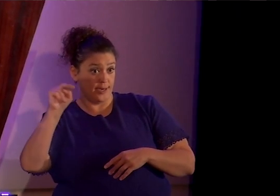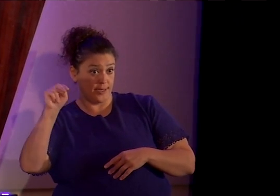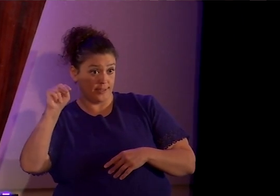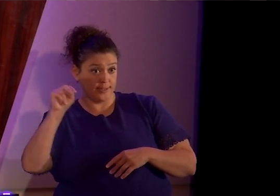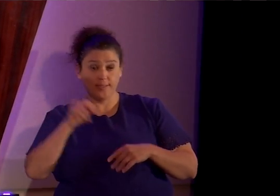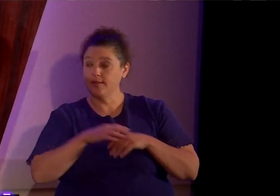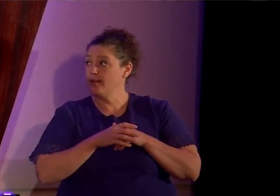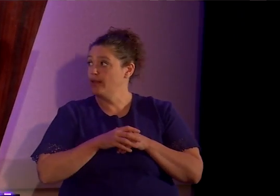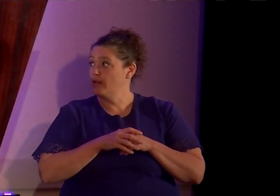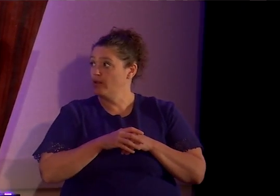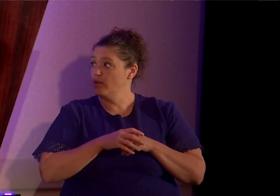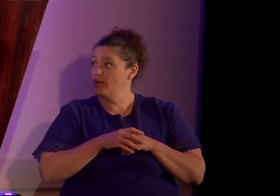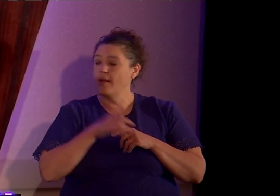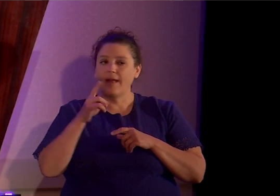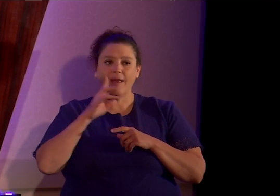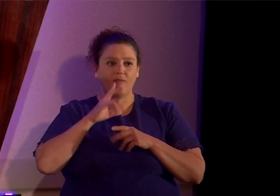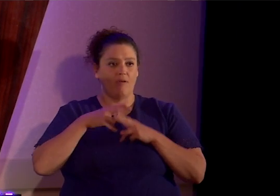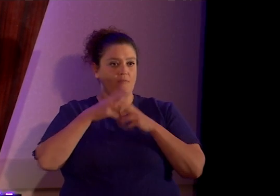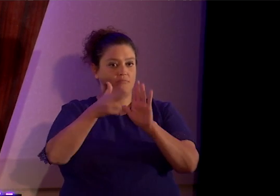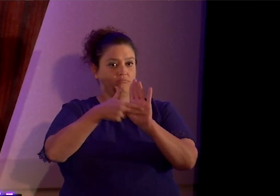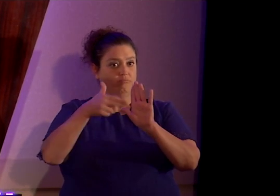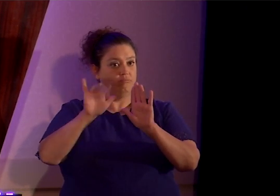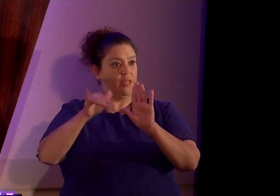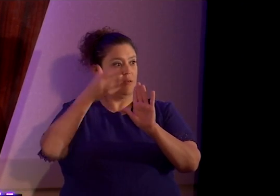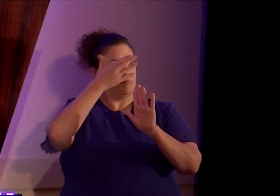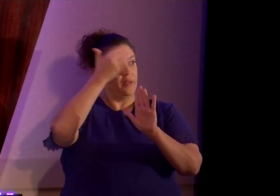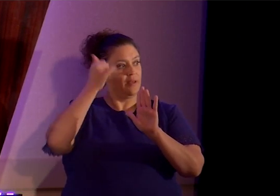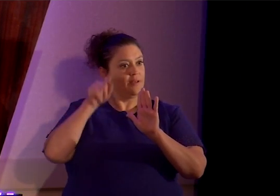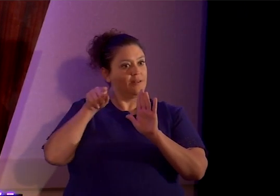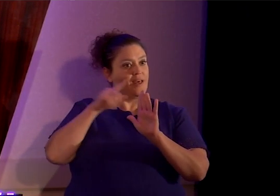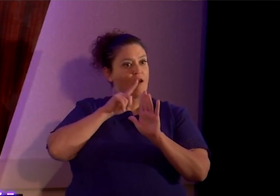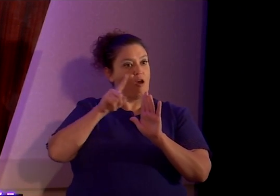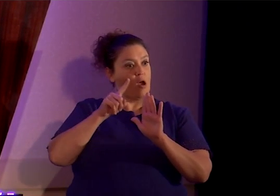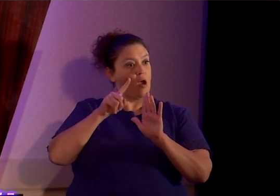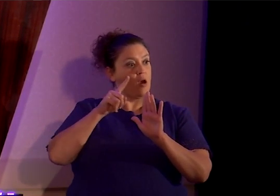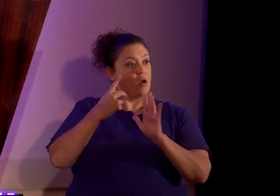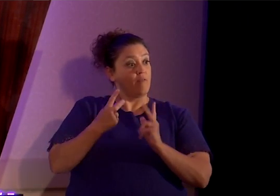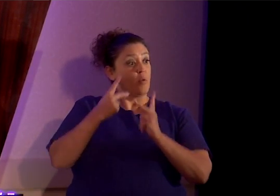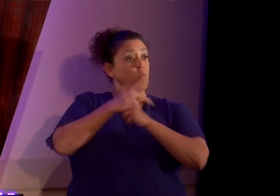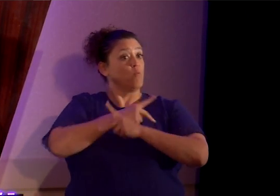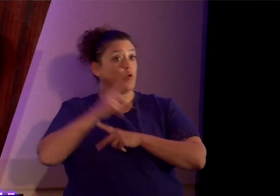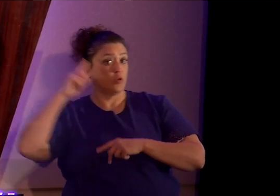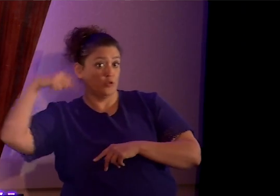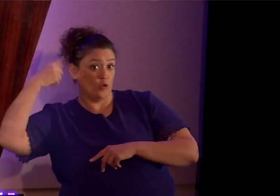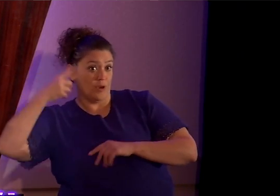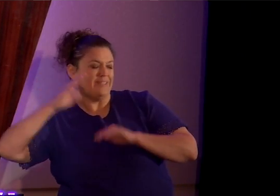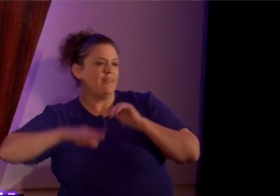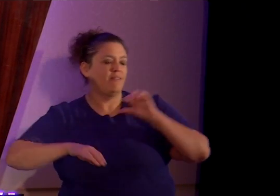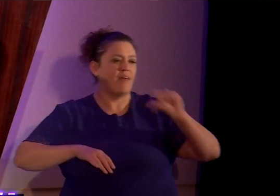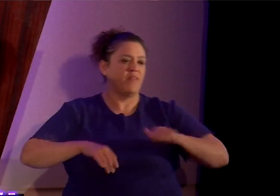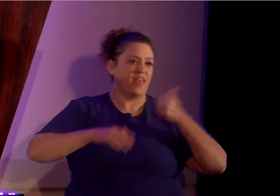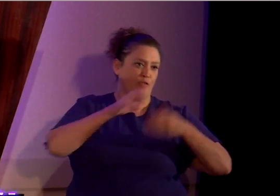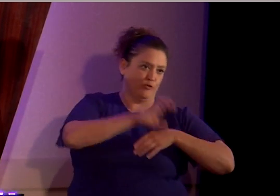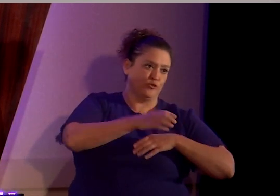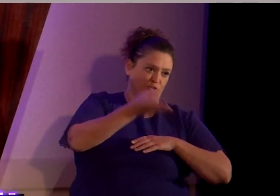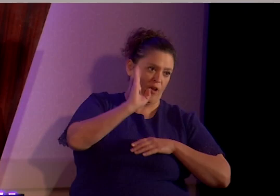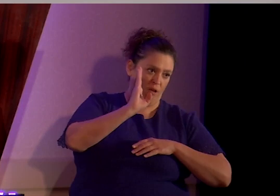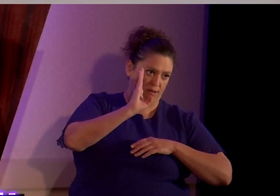designation because they are crazier than the other churches of God.